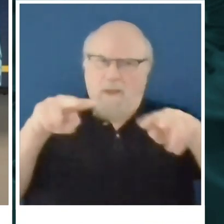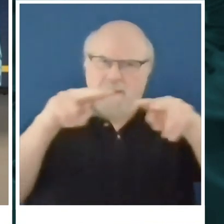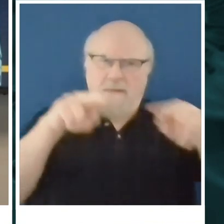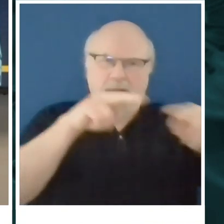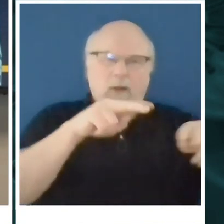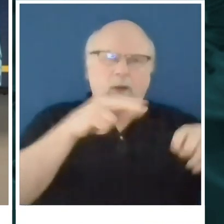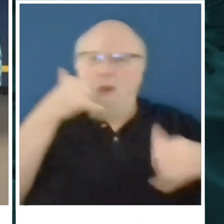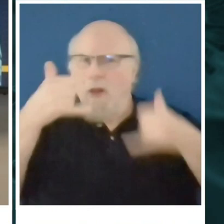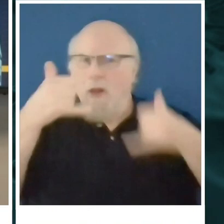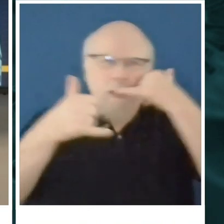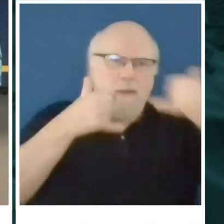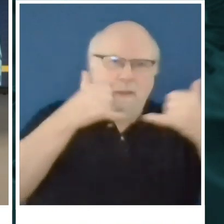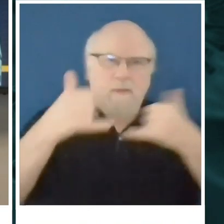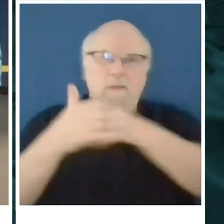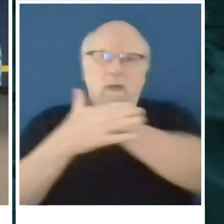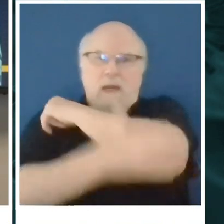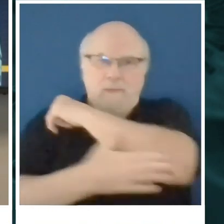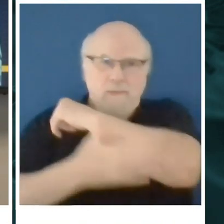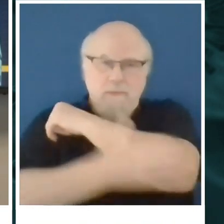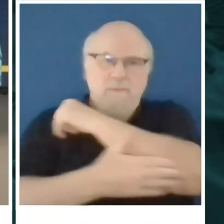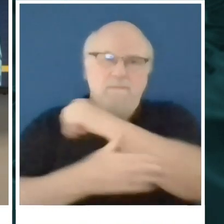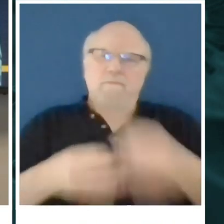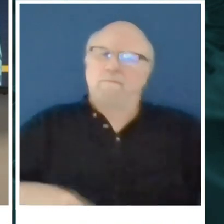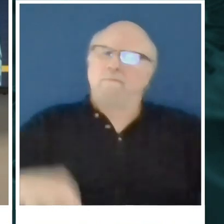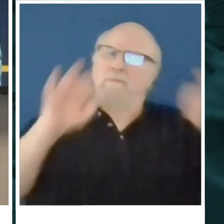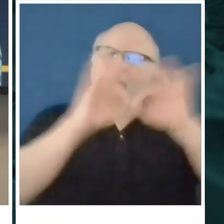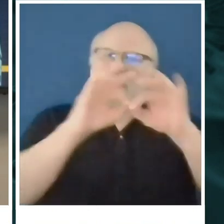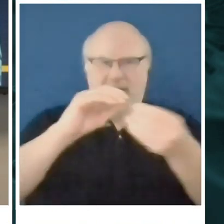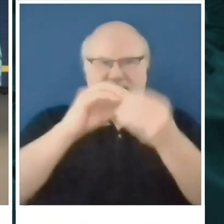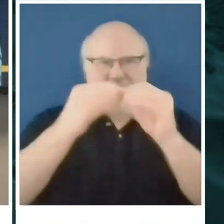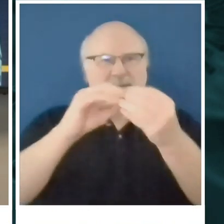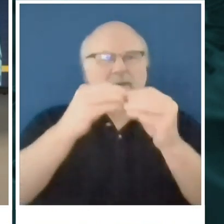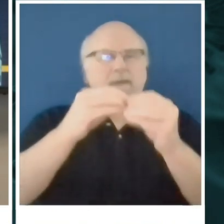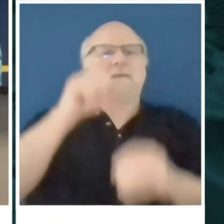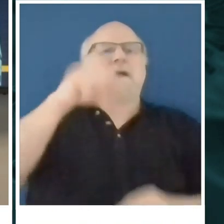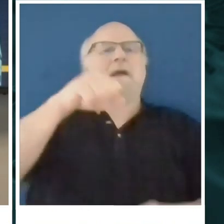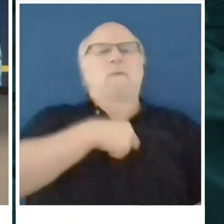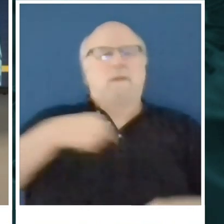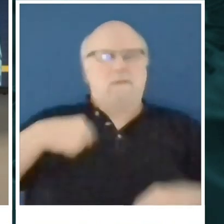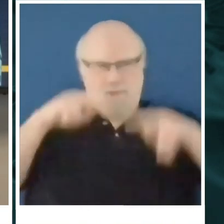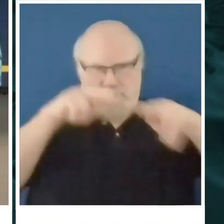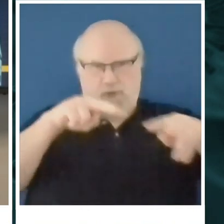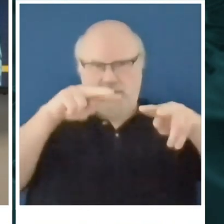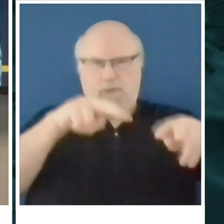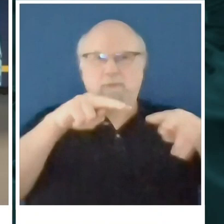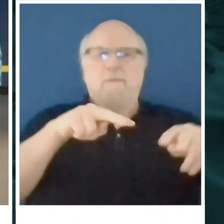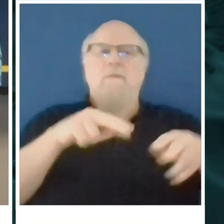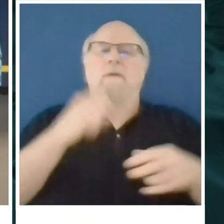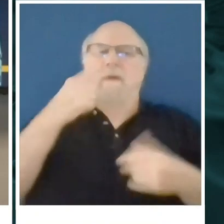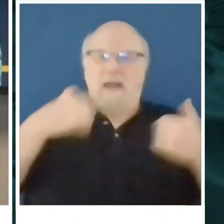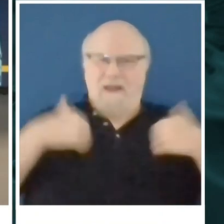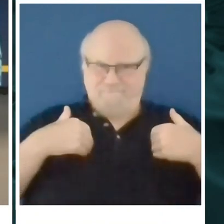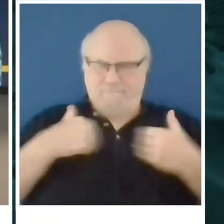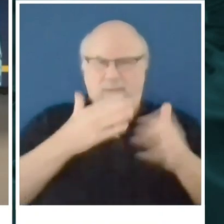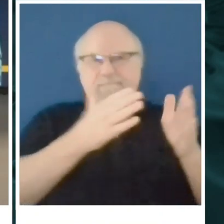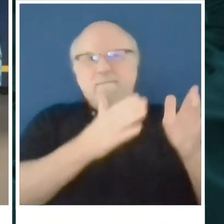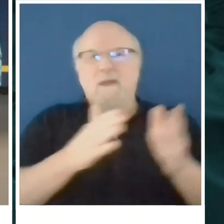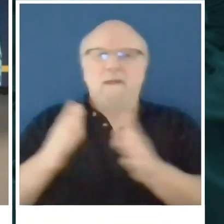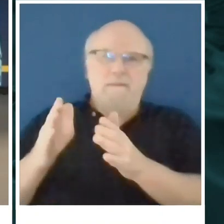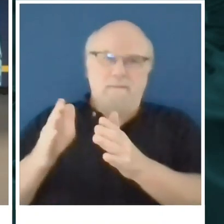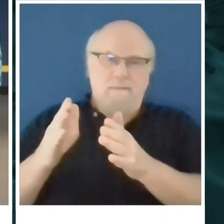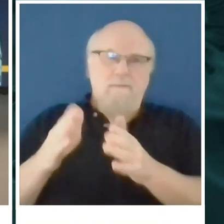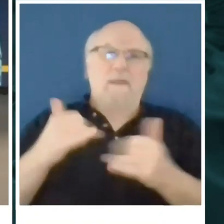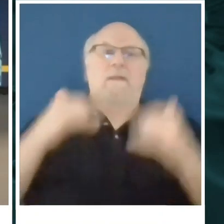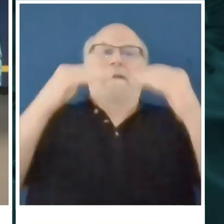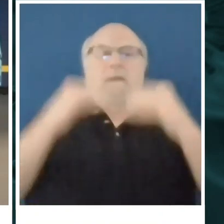county and those are important numbers for us and we do look at those as part of our planning. As far as the antibody tests, we're in